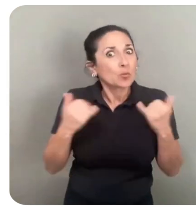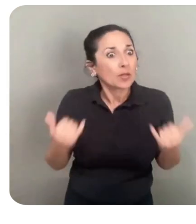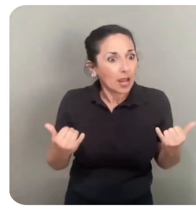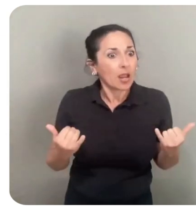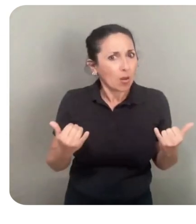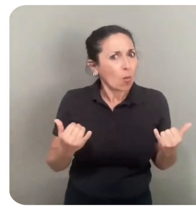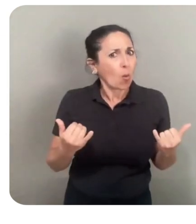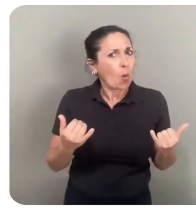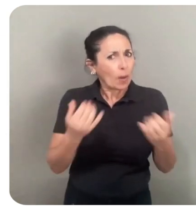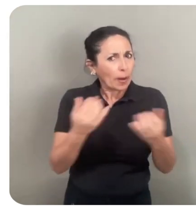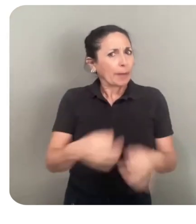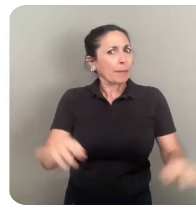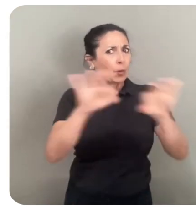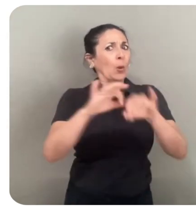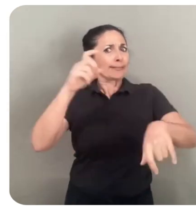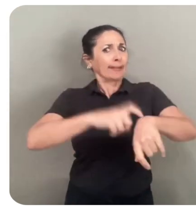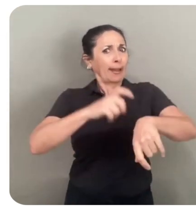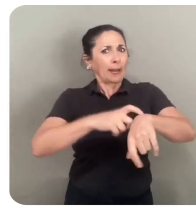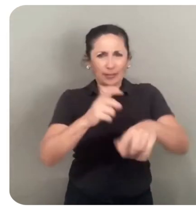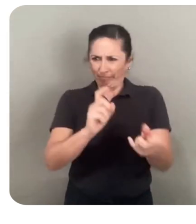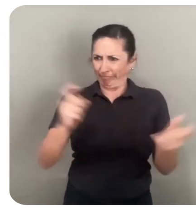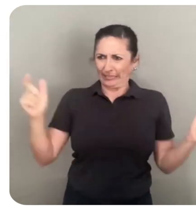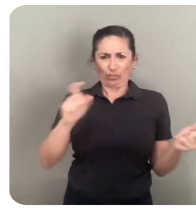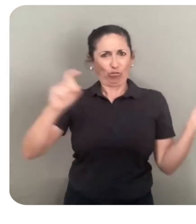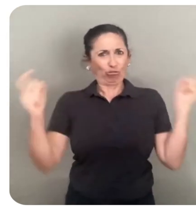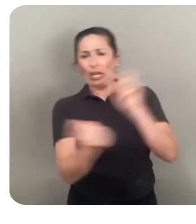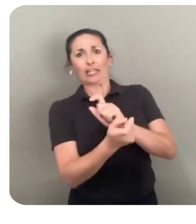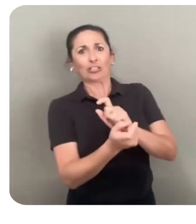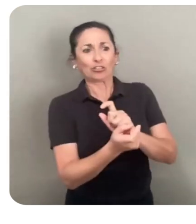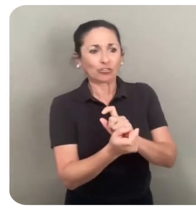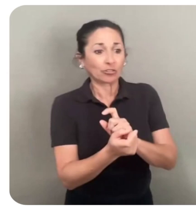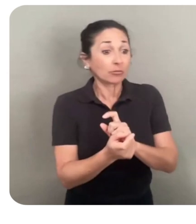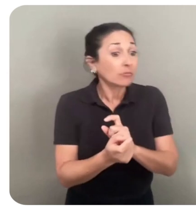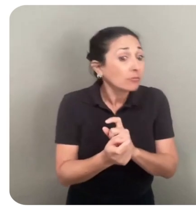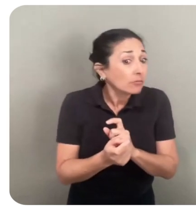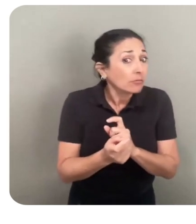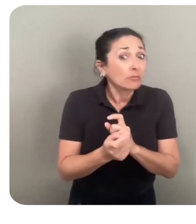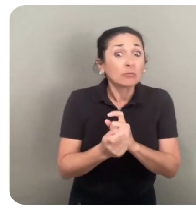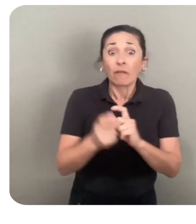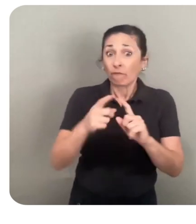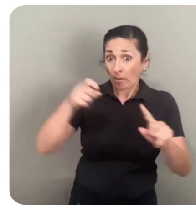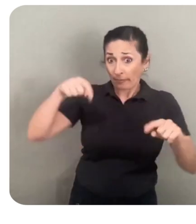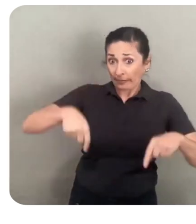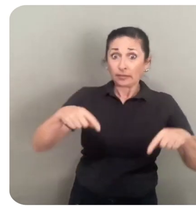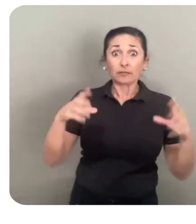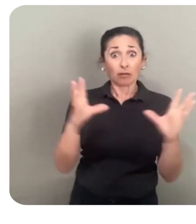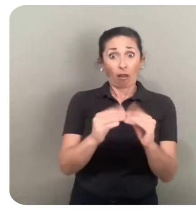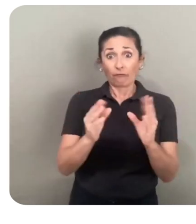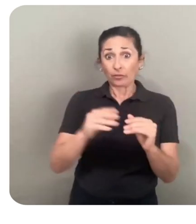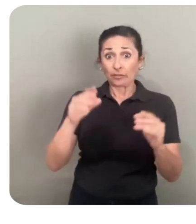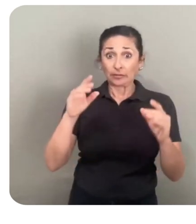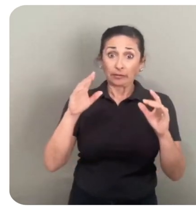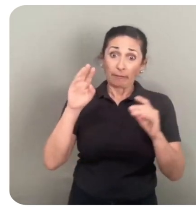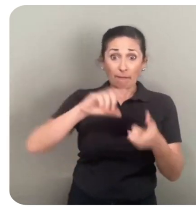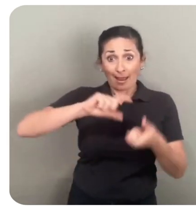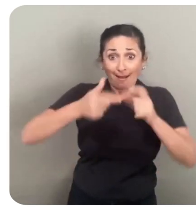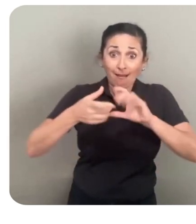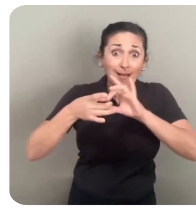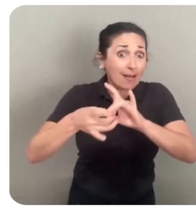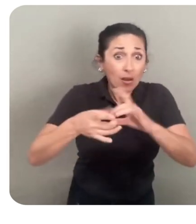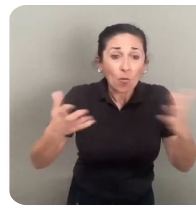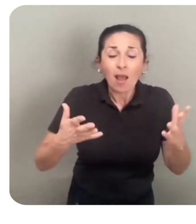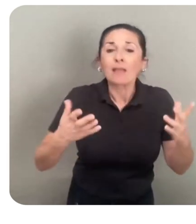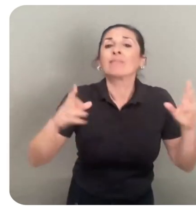ourselves at another pivotal time, an inflection point. The biggest takeaway from this MetaConnect is, the